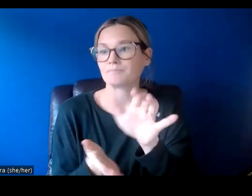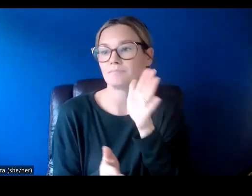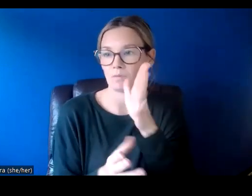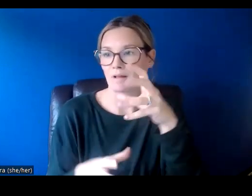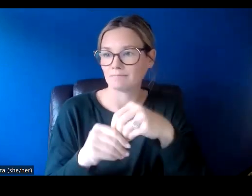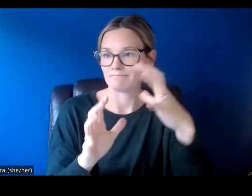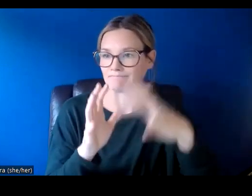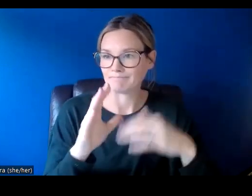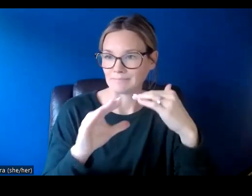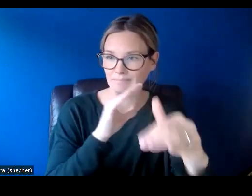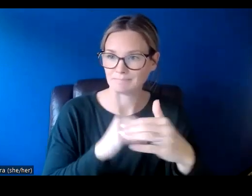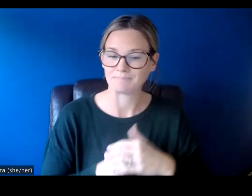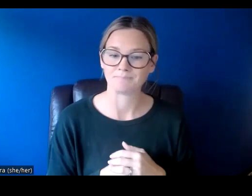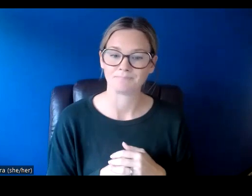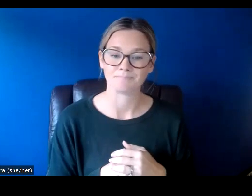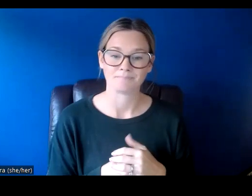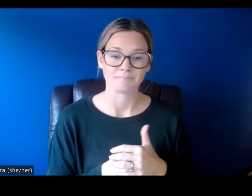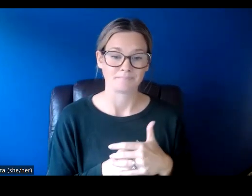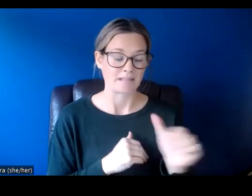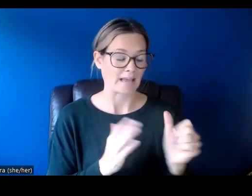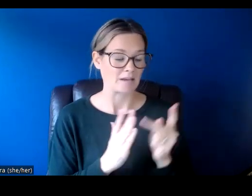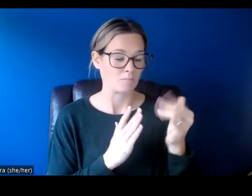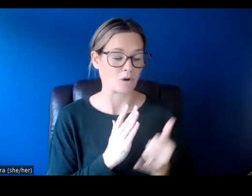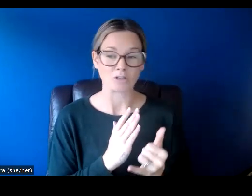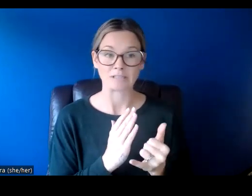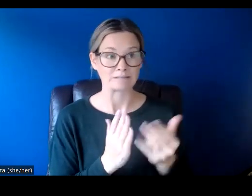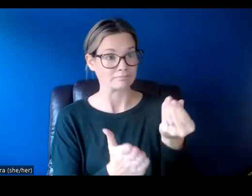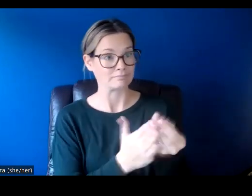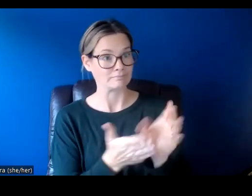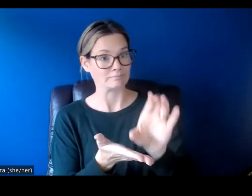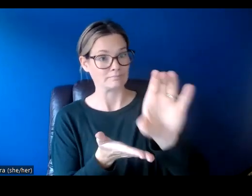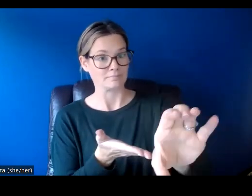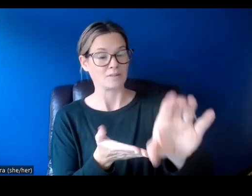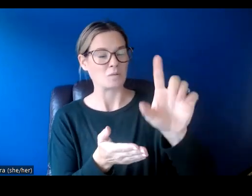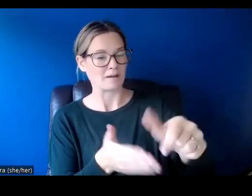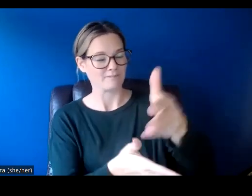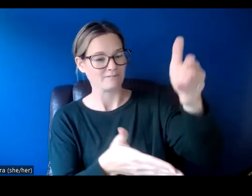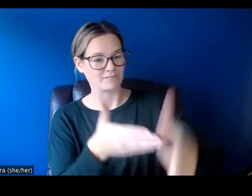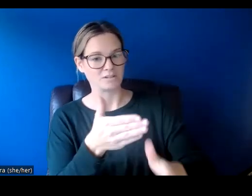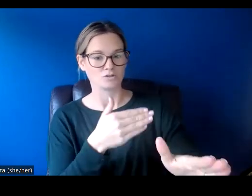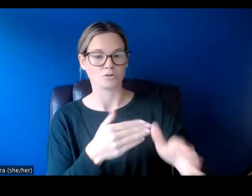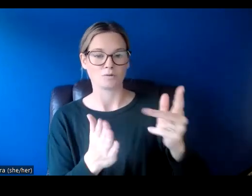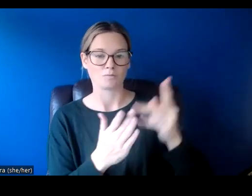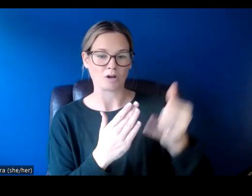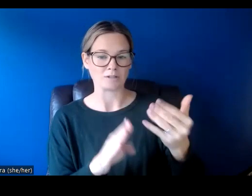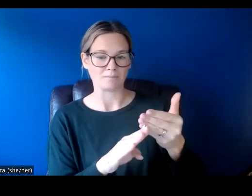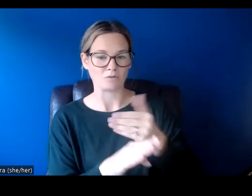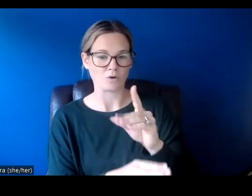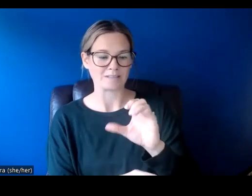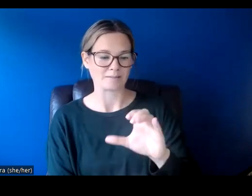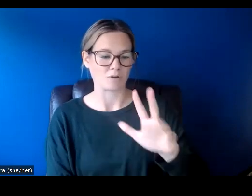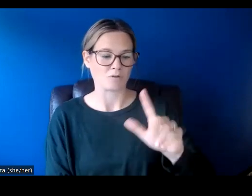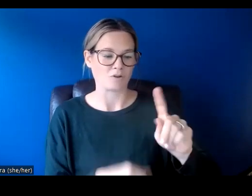Projects funded through this program must be completed by December 31st, 2024. So